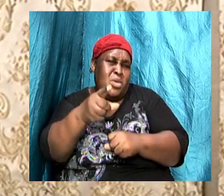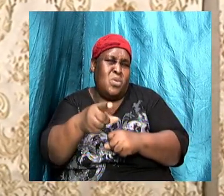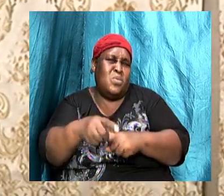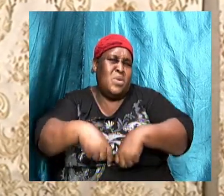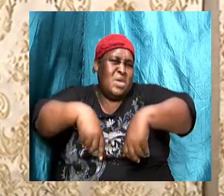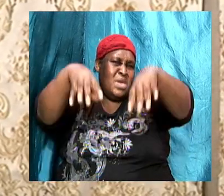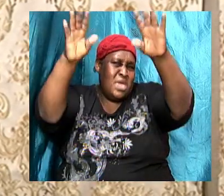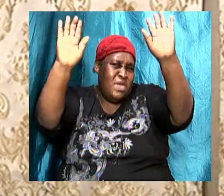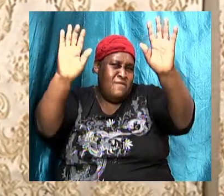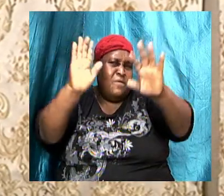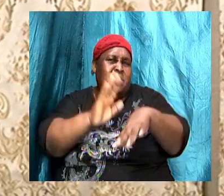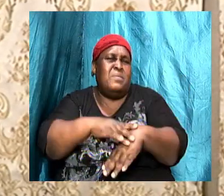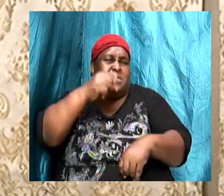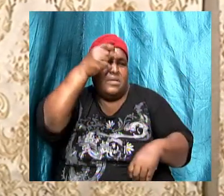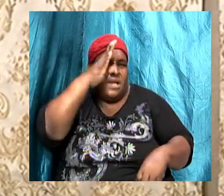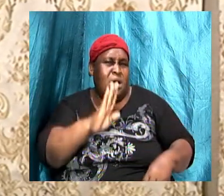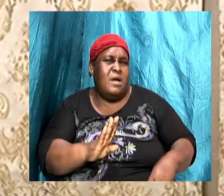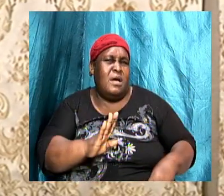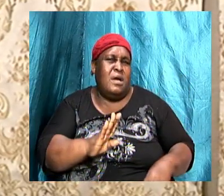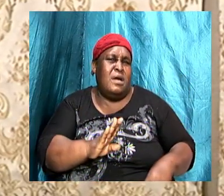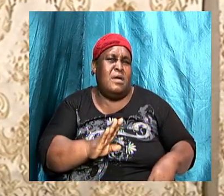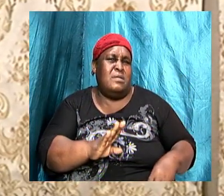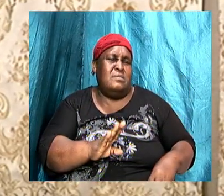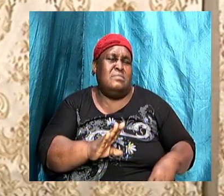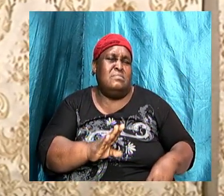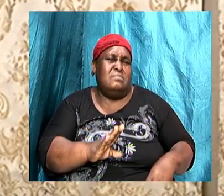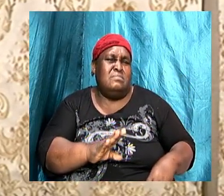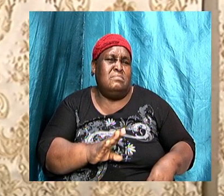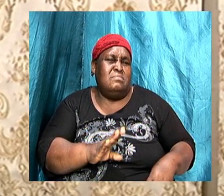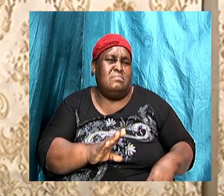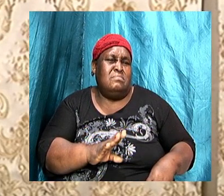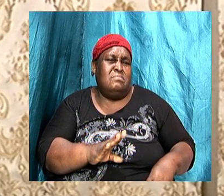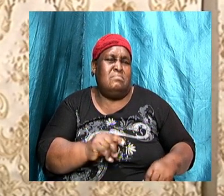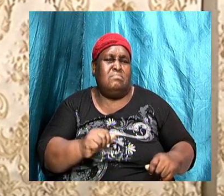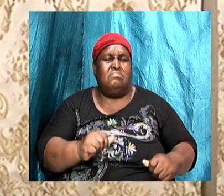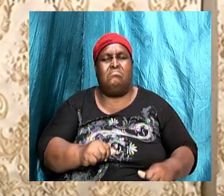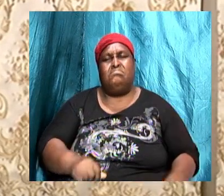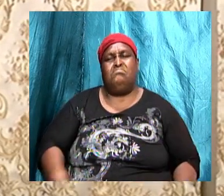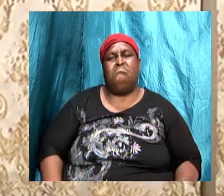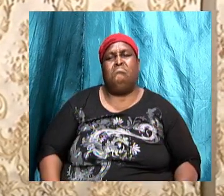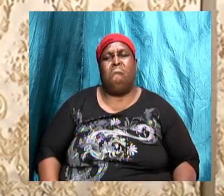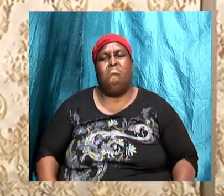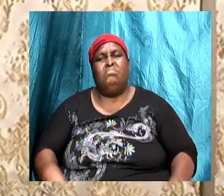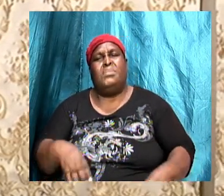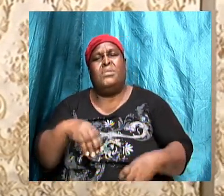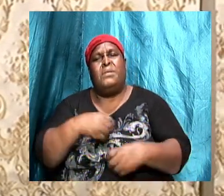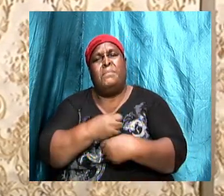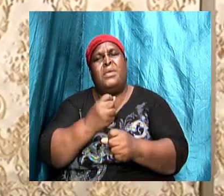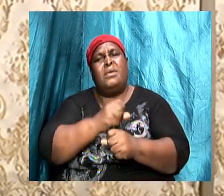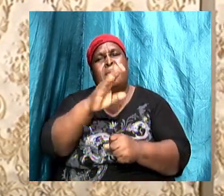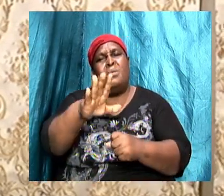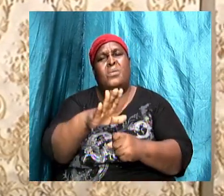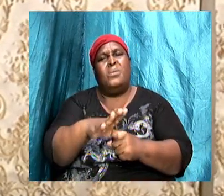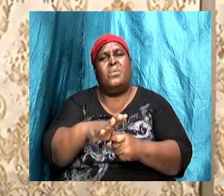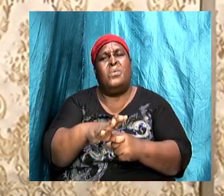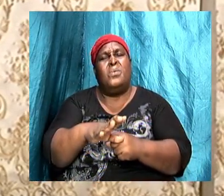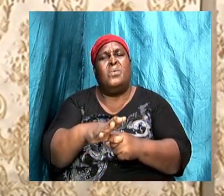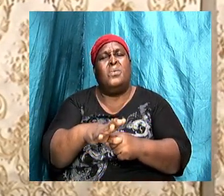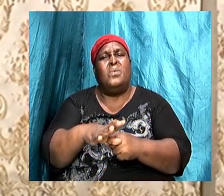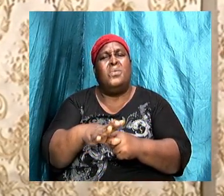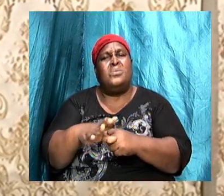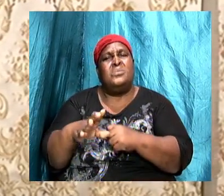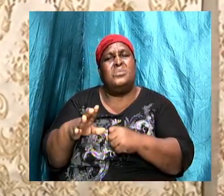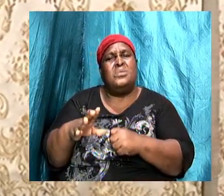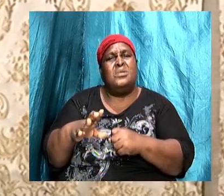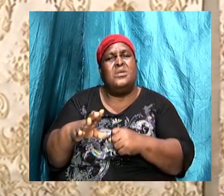cause you to vacillate in your faith. You have been around too long